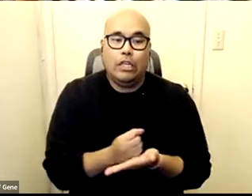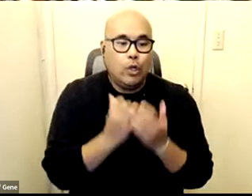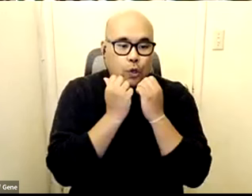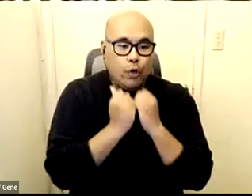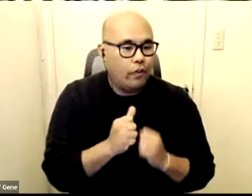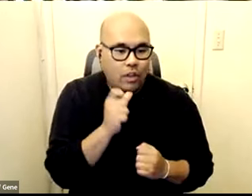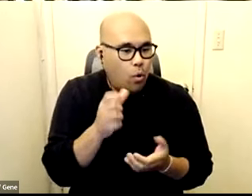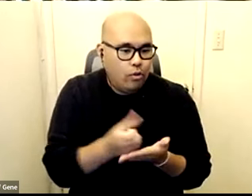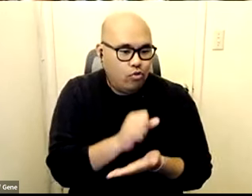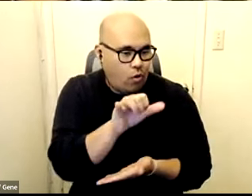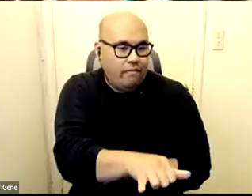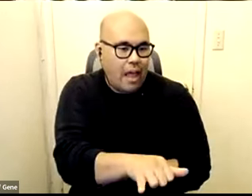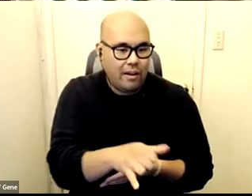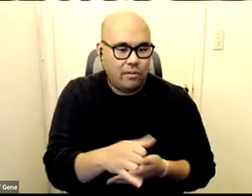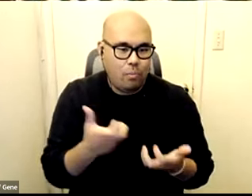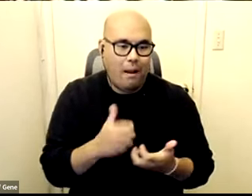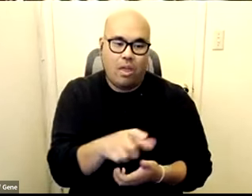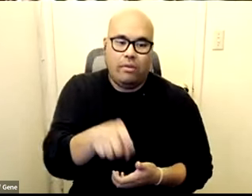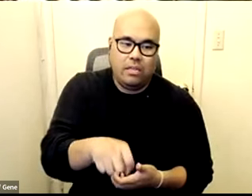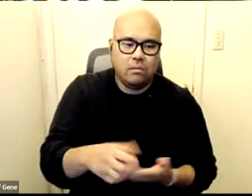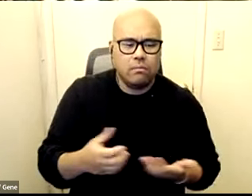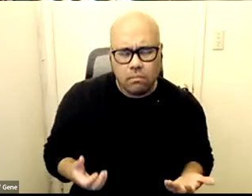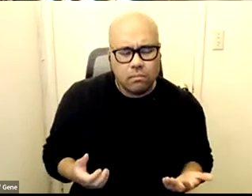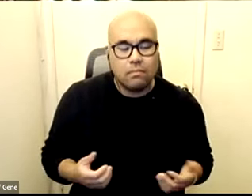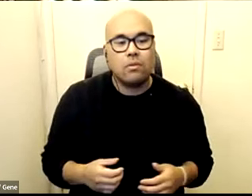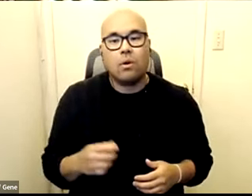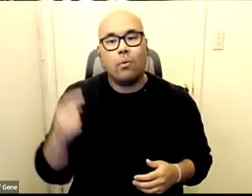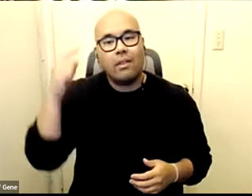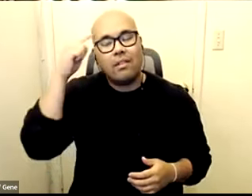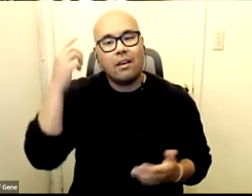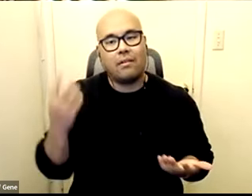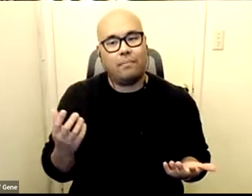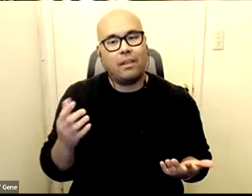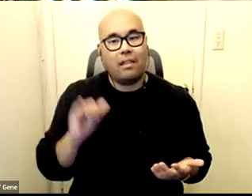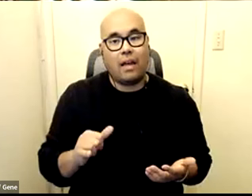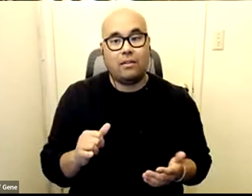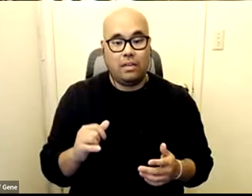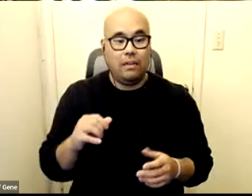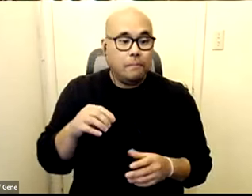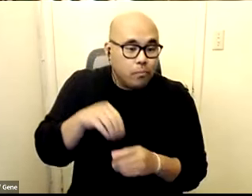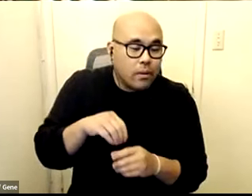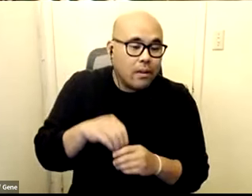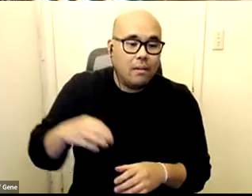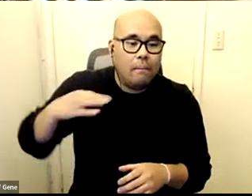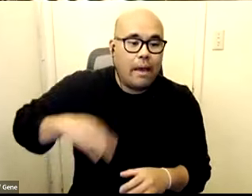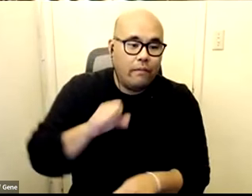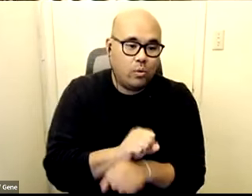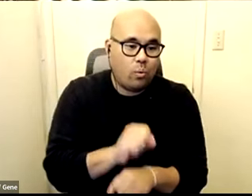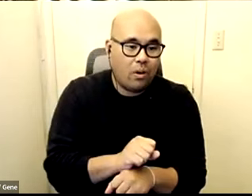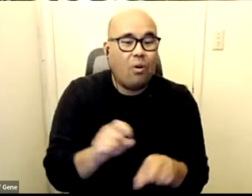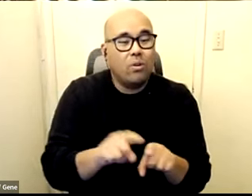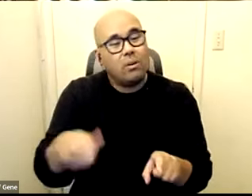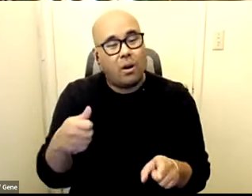needs met um um and so i think you know we see that in the benefits work and other places